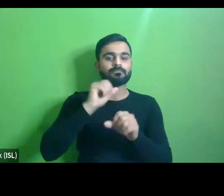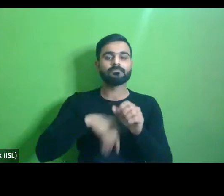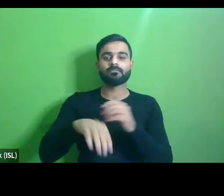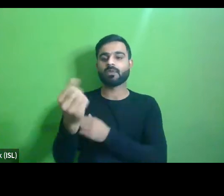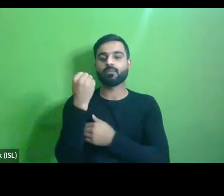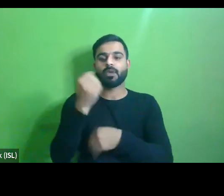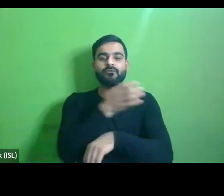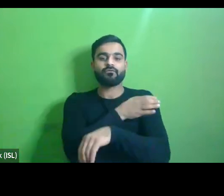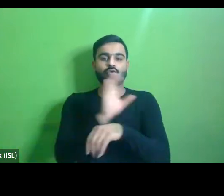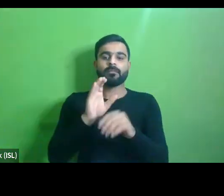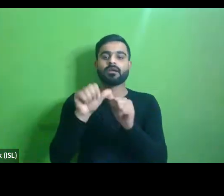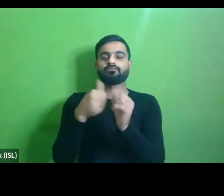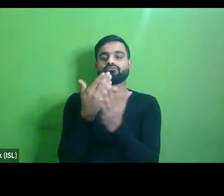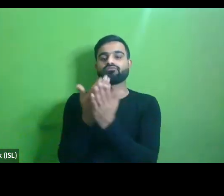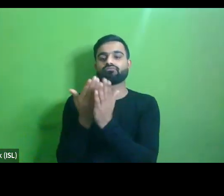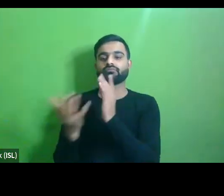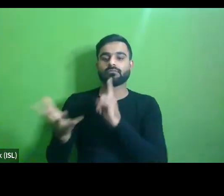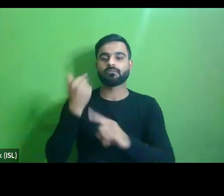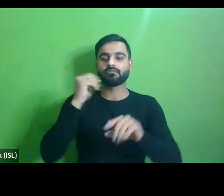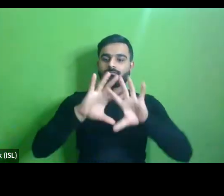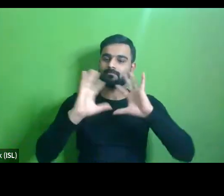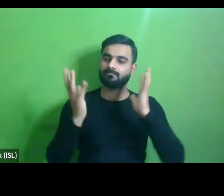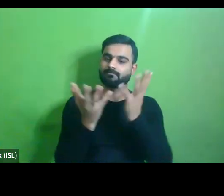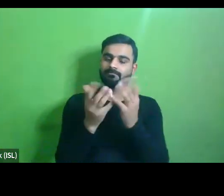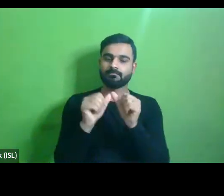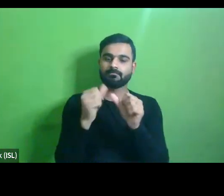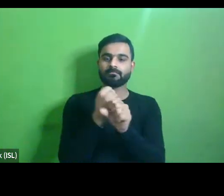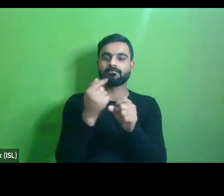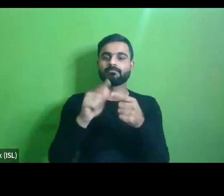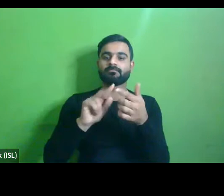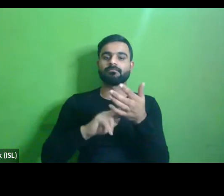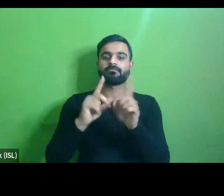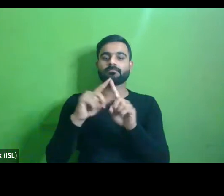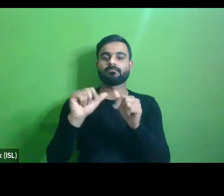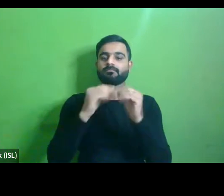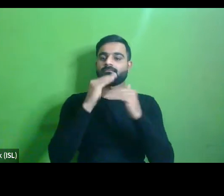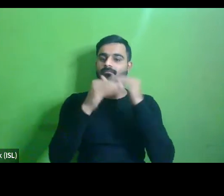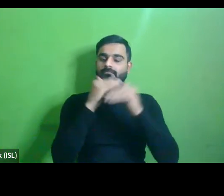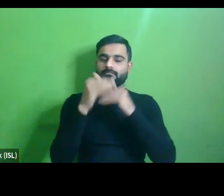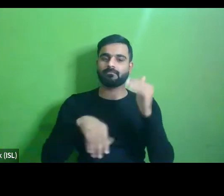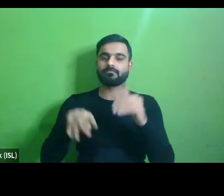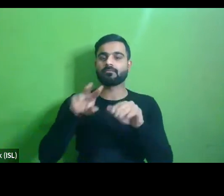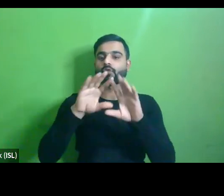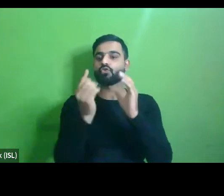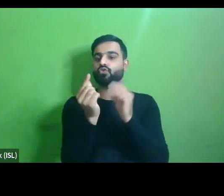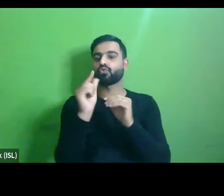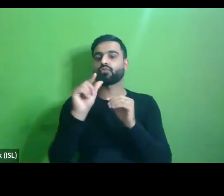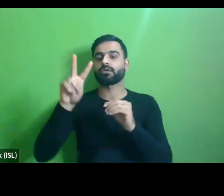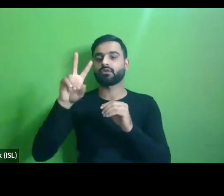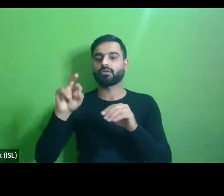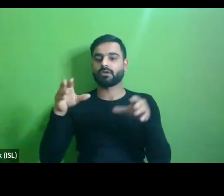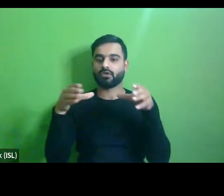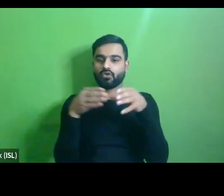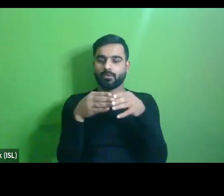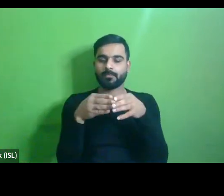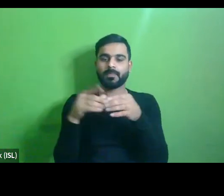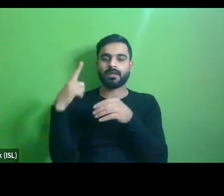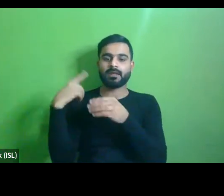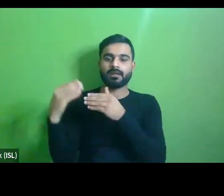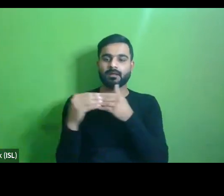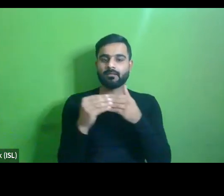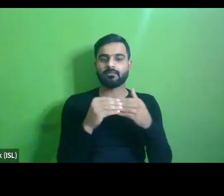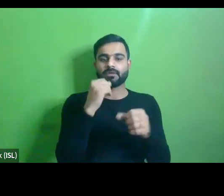implications to achieve global agendas of development. U20, a group of leaders from the